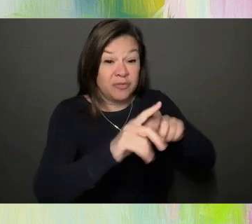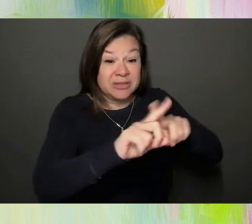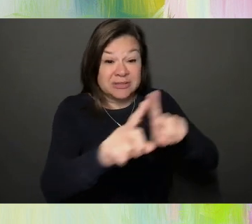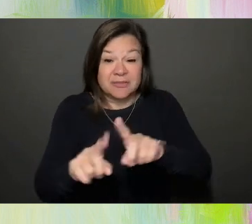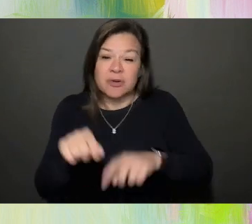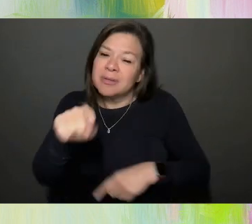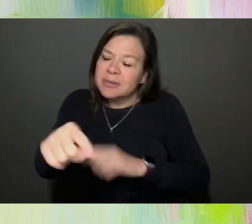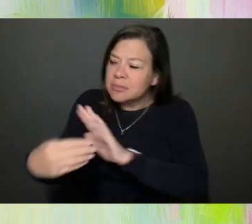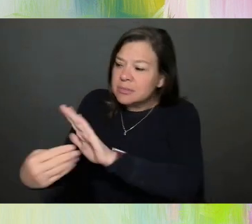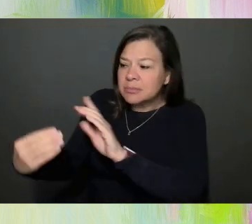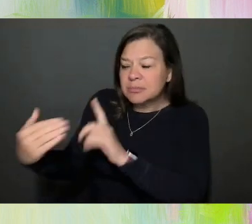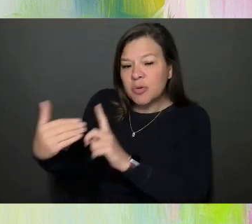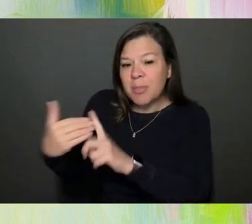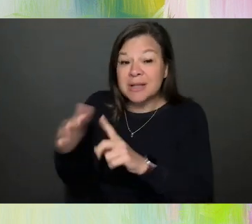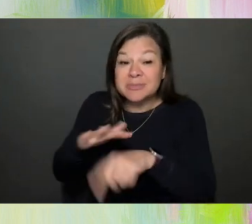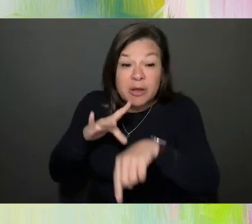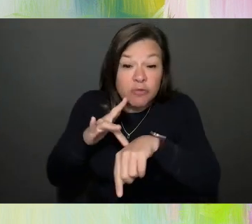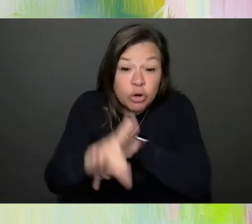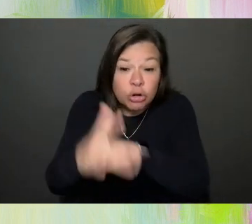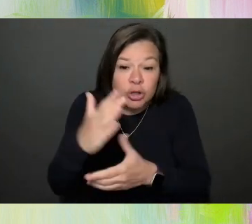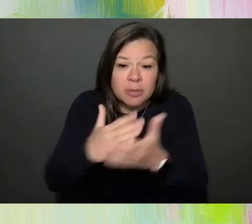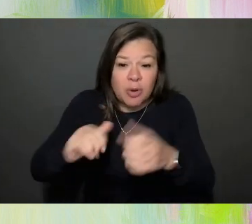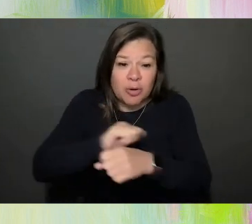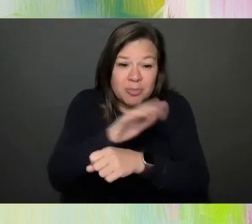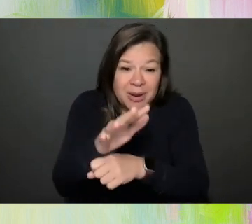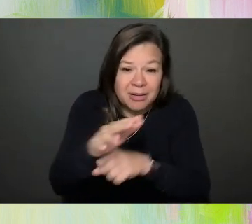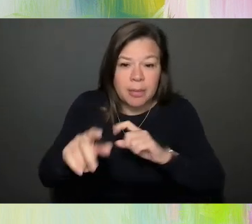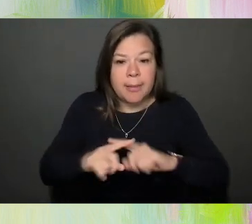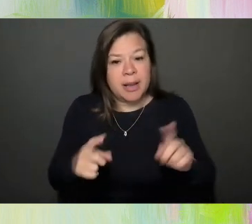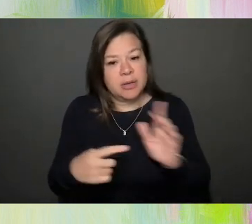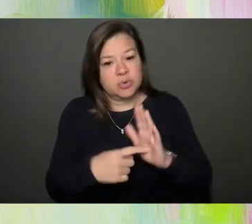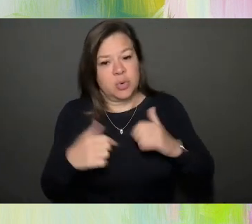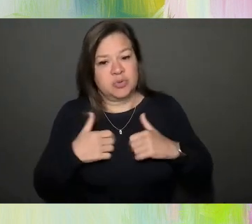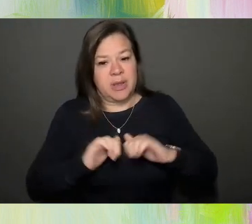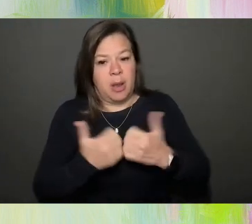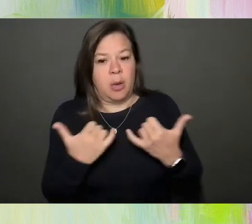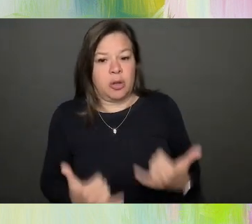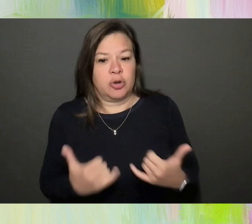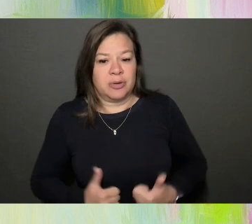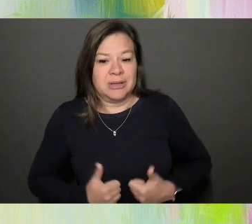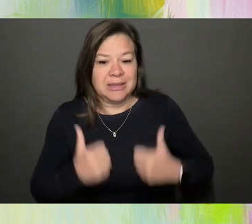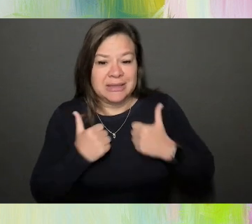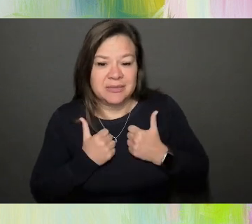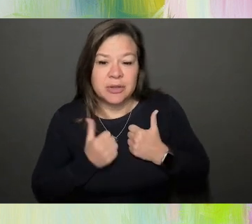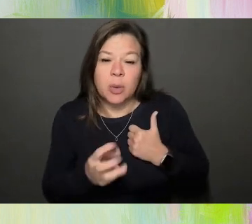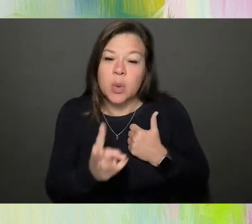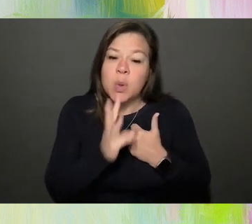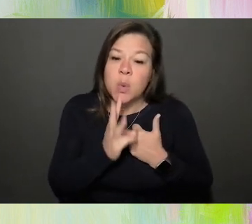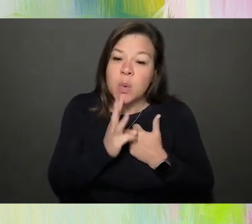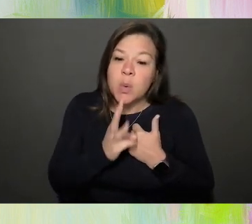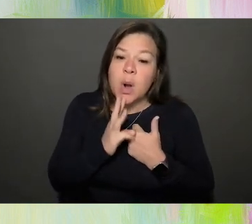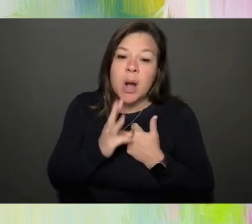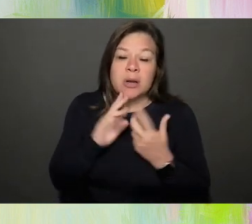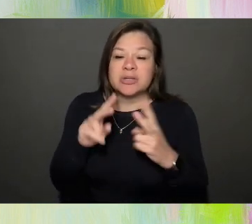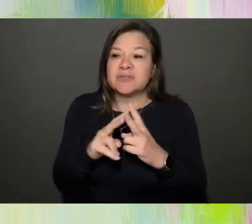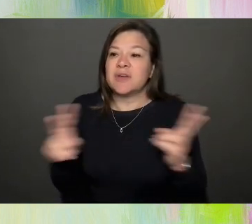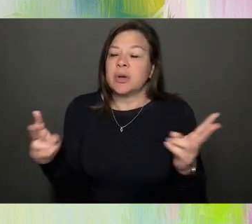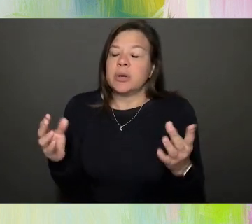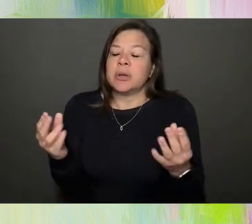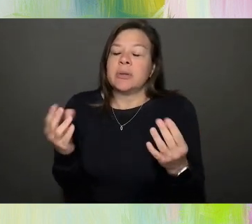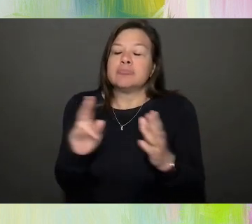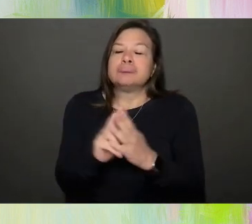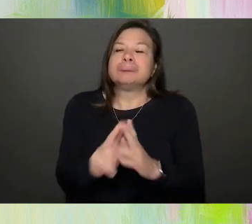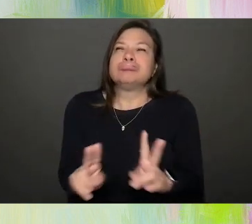the early months of the pandemic, but also how I'm currently living. The water is so delicately serene. And in some ways,